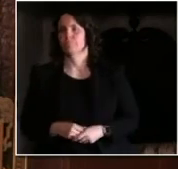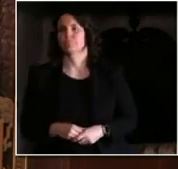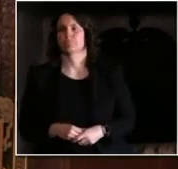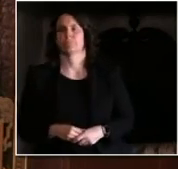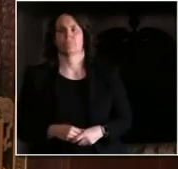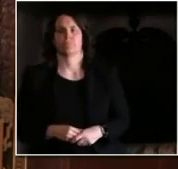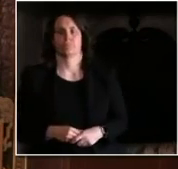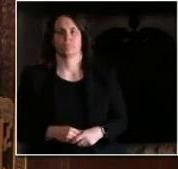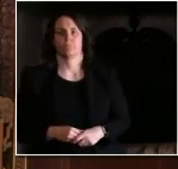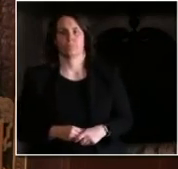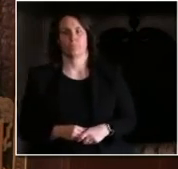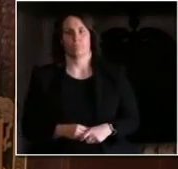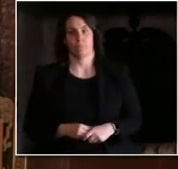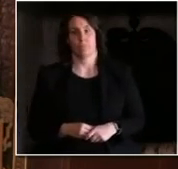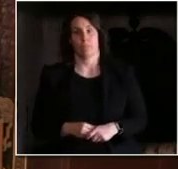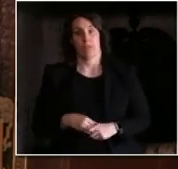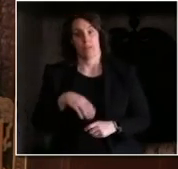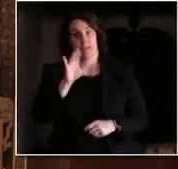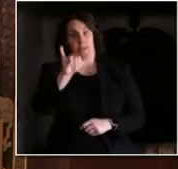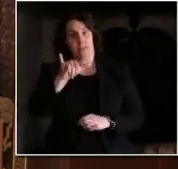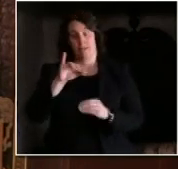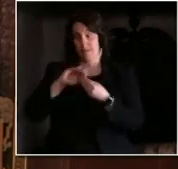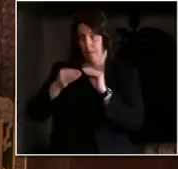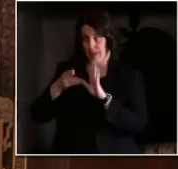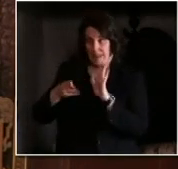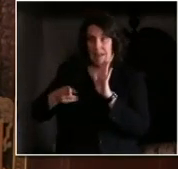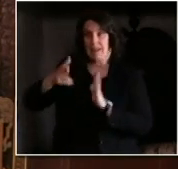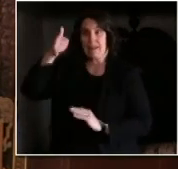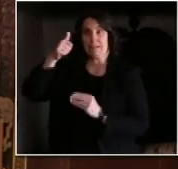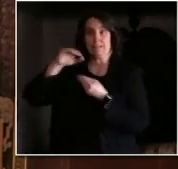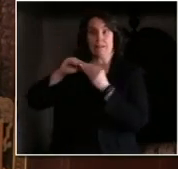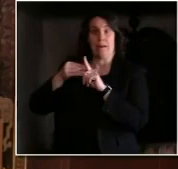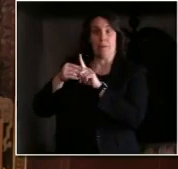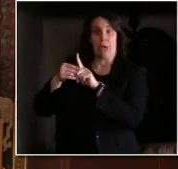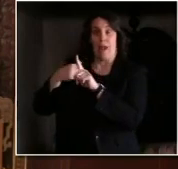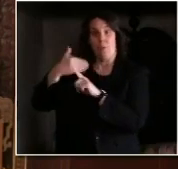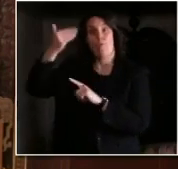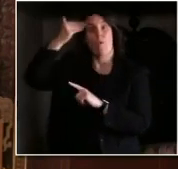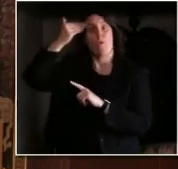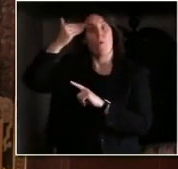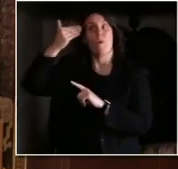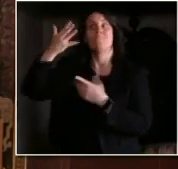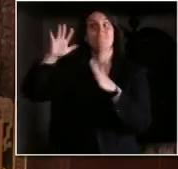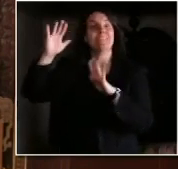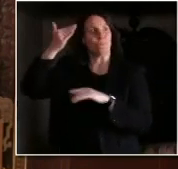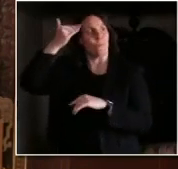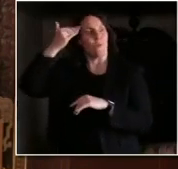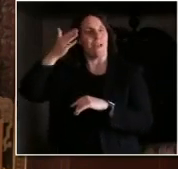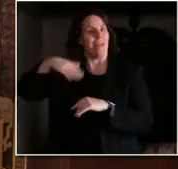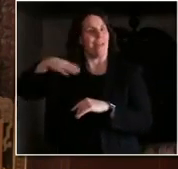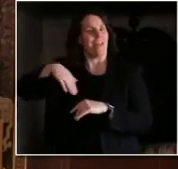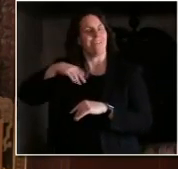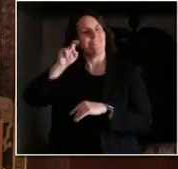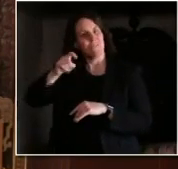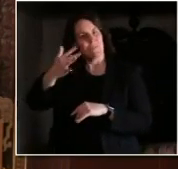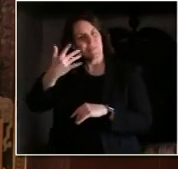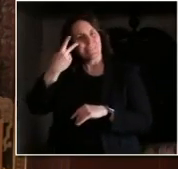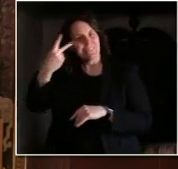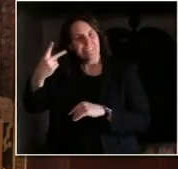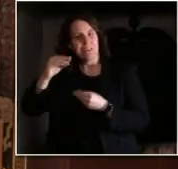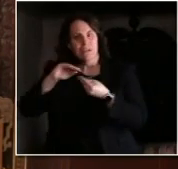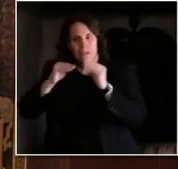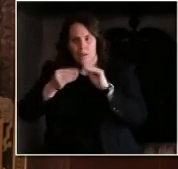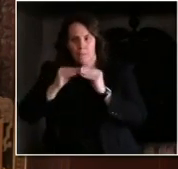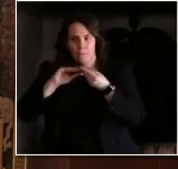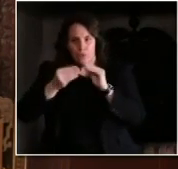when a peak is until it's passed. So what we can do is just look at the data coming in on an ongoing basis. And right now we're seeing a really